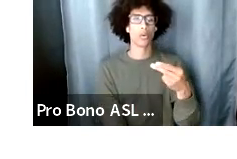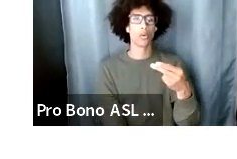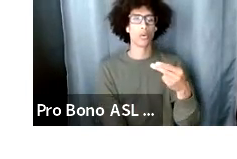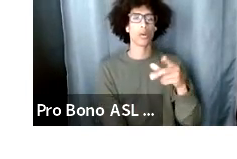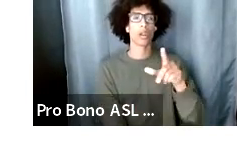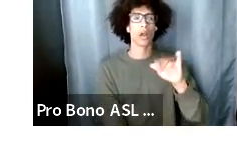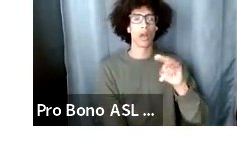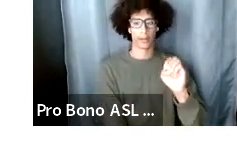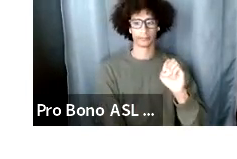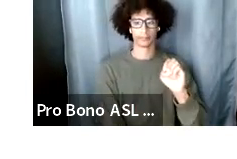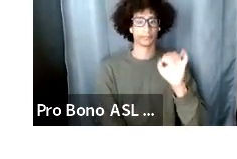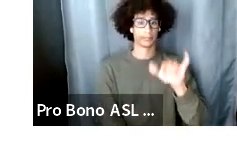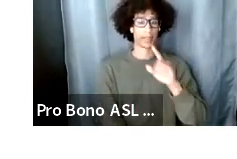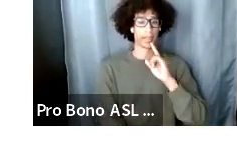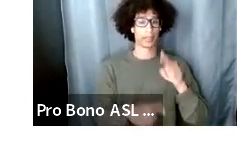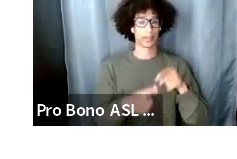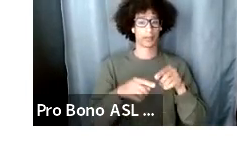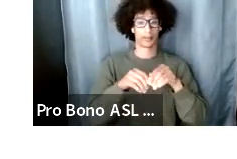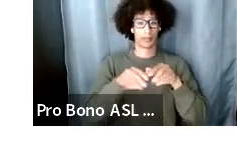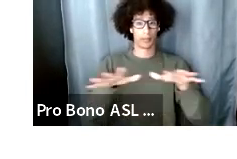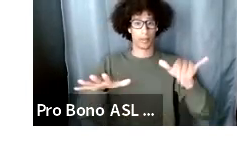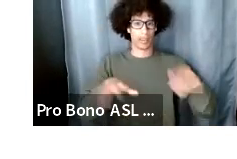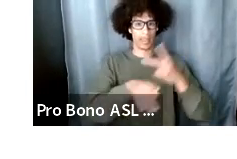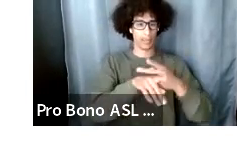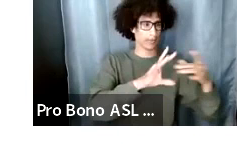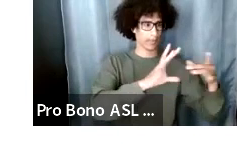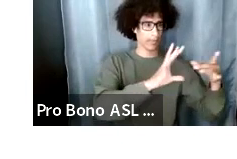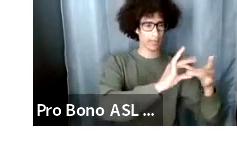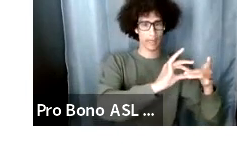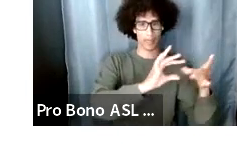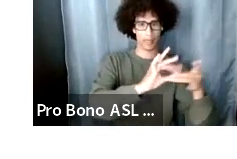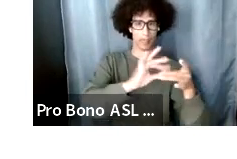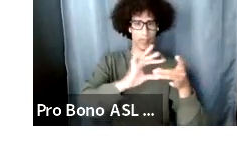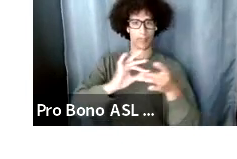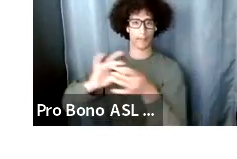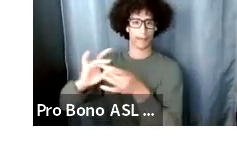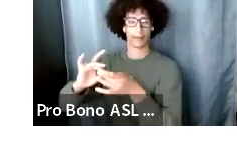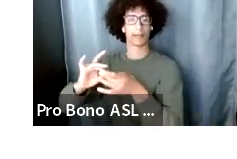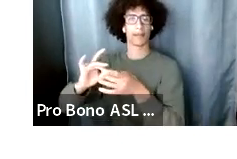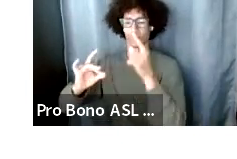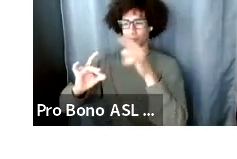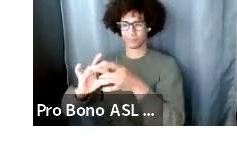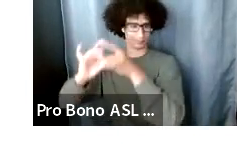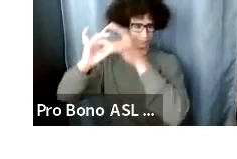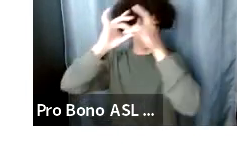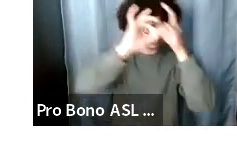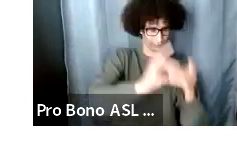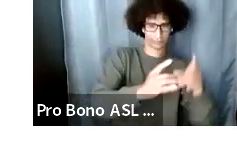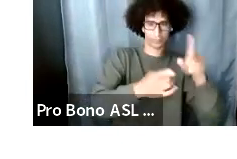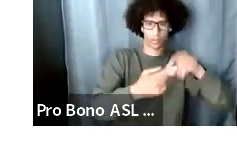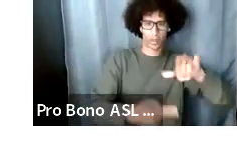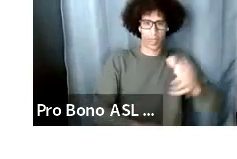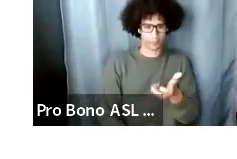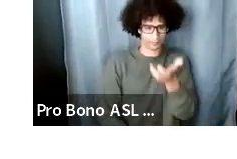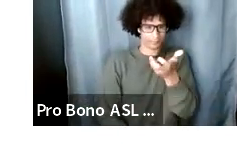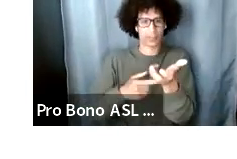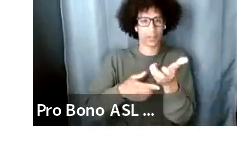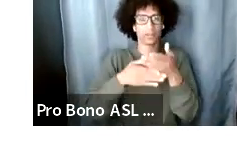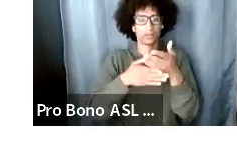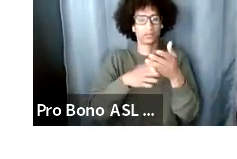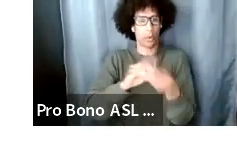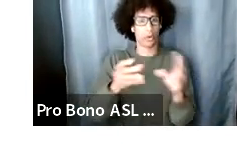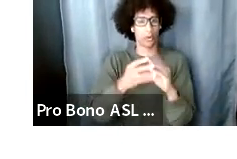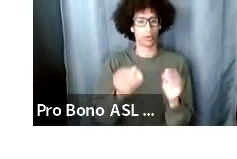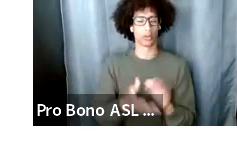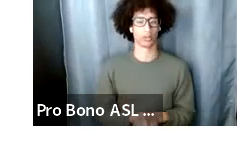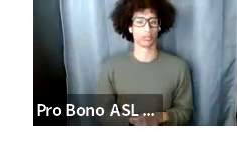doing vignettes i still want to make sure my stories are still connected to the nugget right the through line um when is